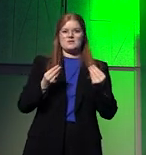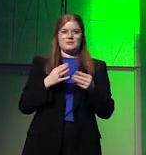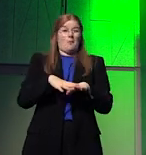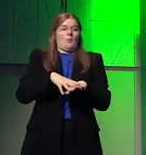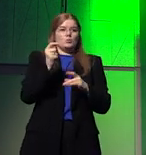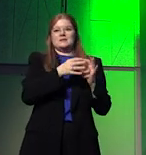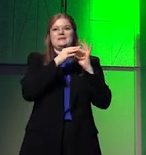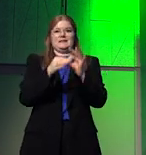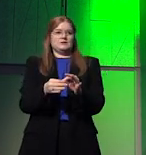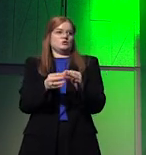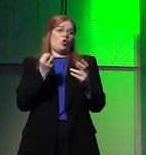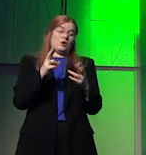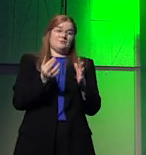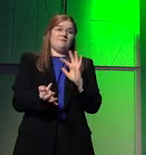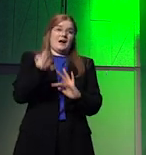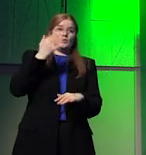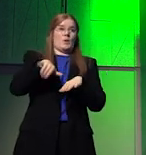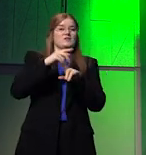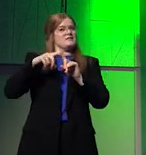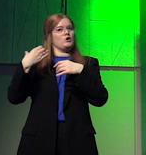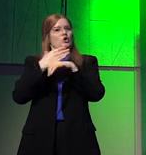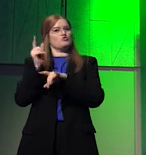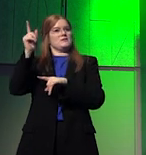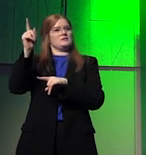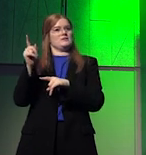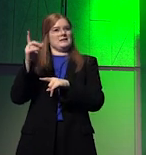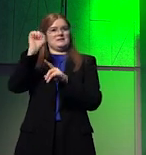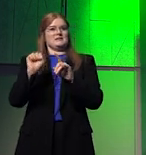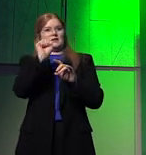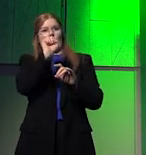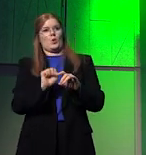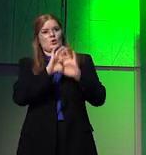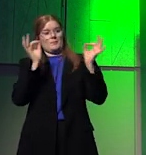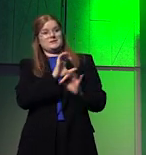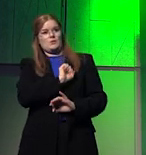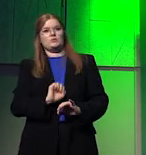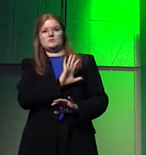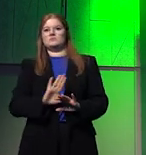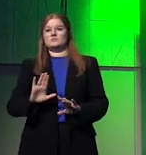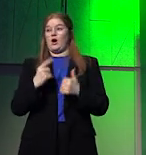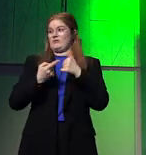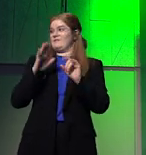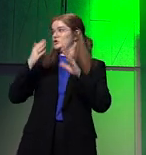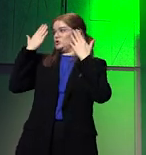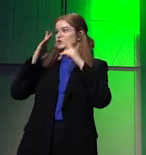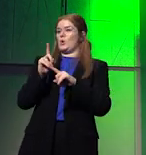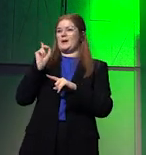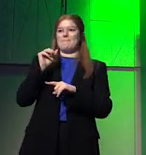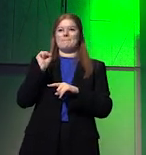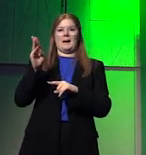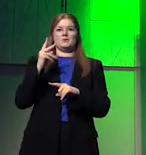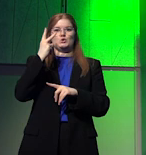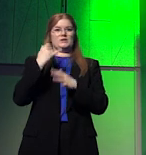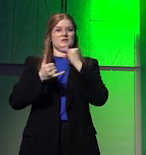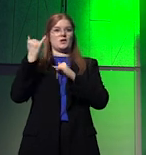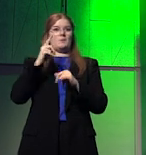related or found in countries of the global South. I had already shown this map two